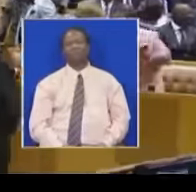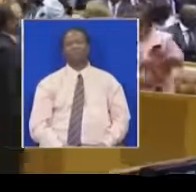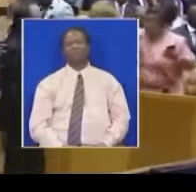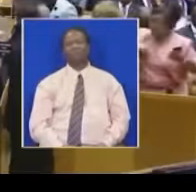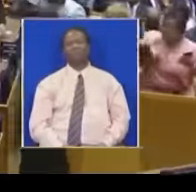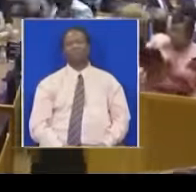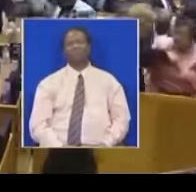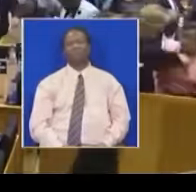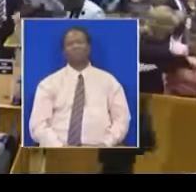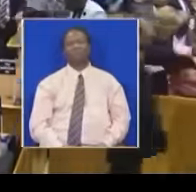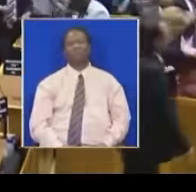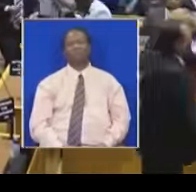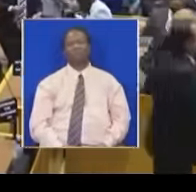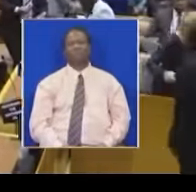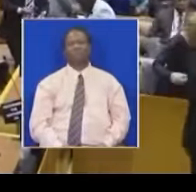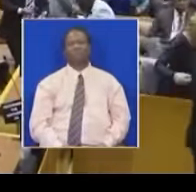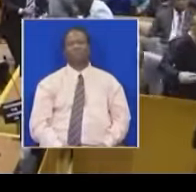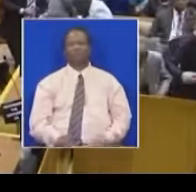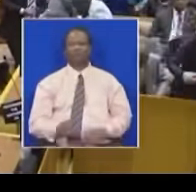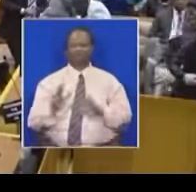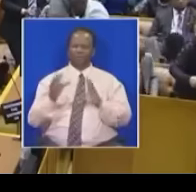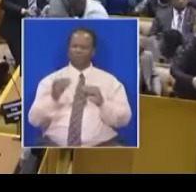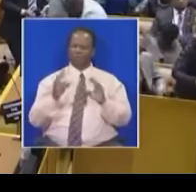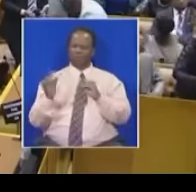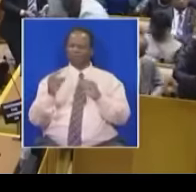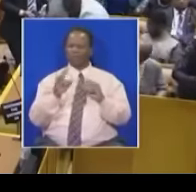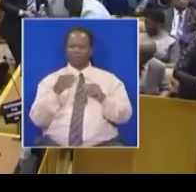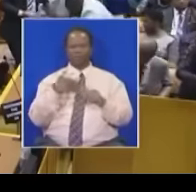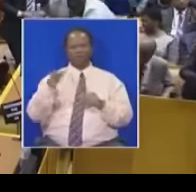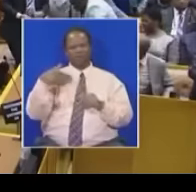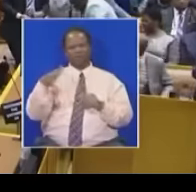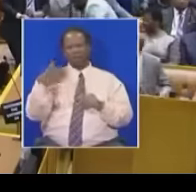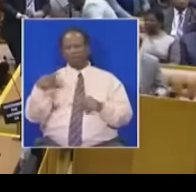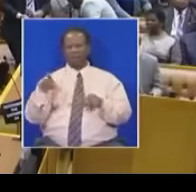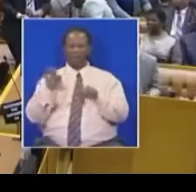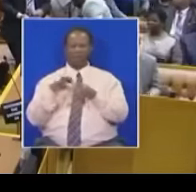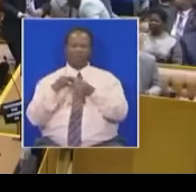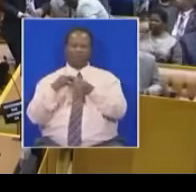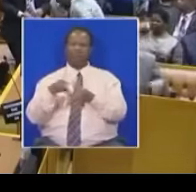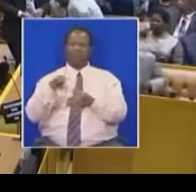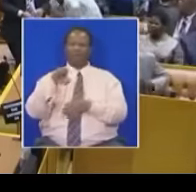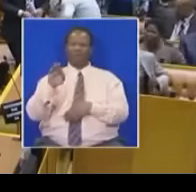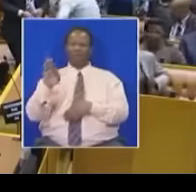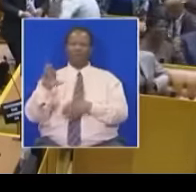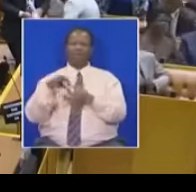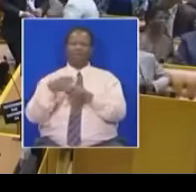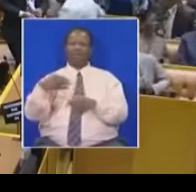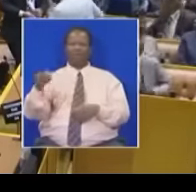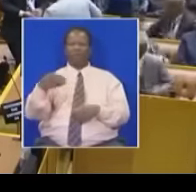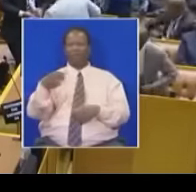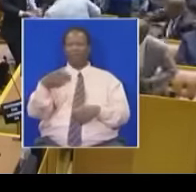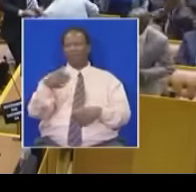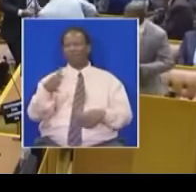Out! Out! Out! Out! Out!